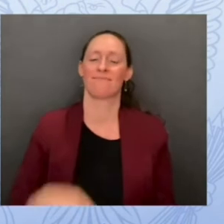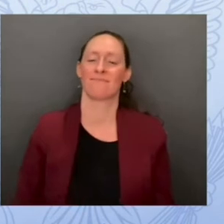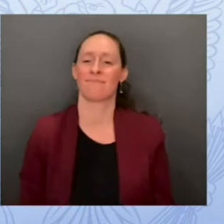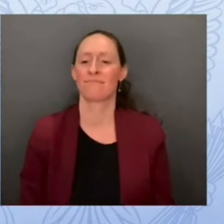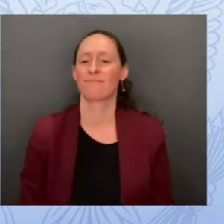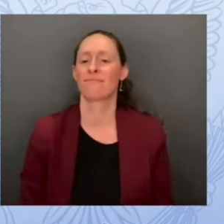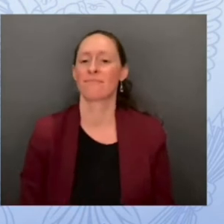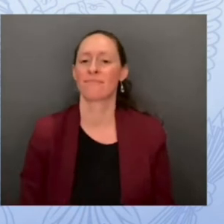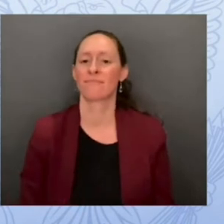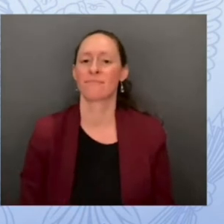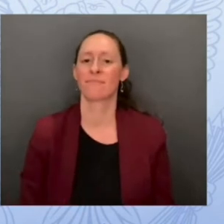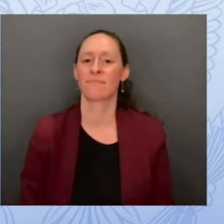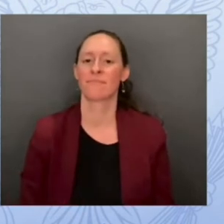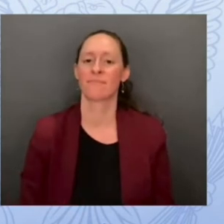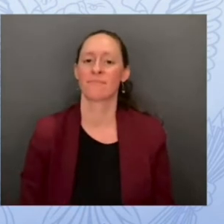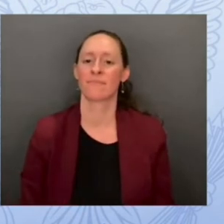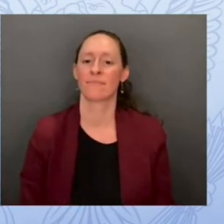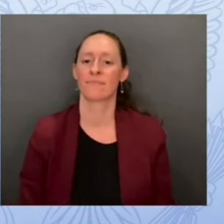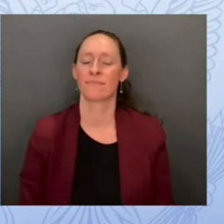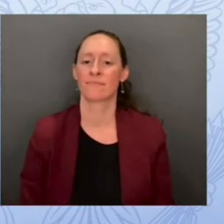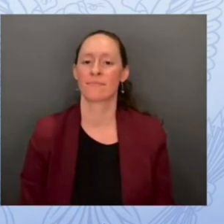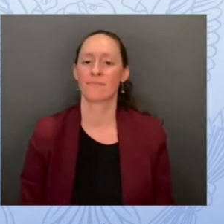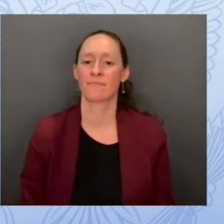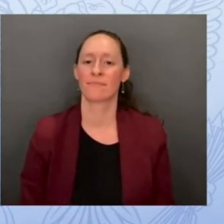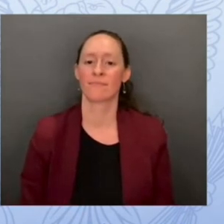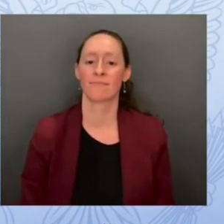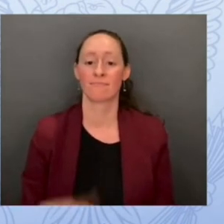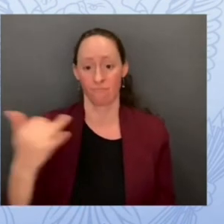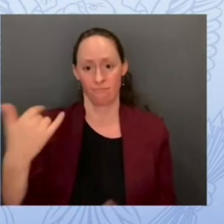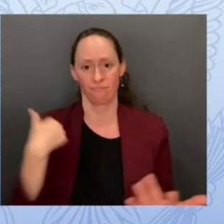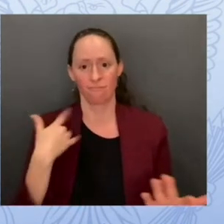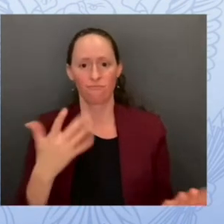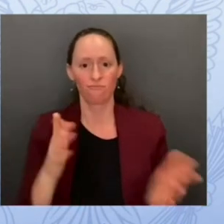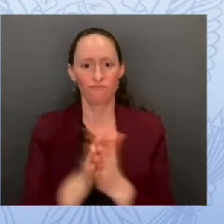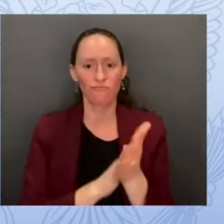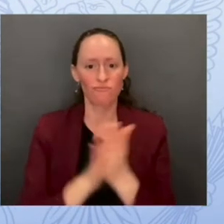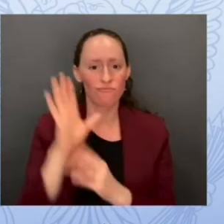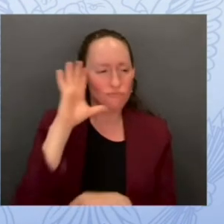be curious about how we can support and how they could secure their environments